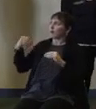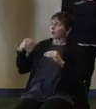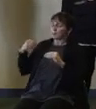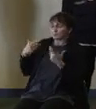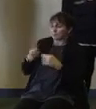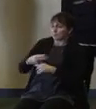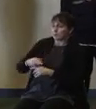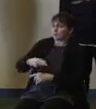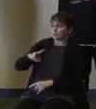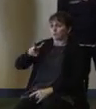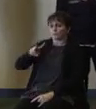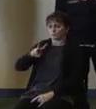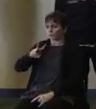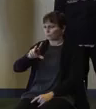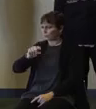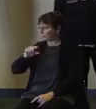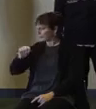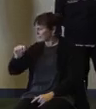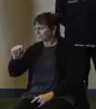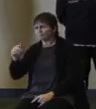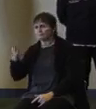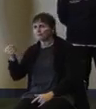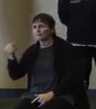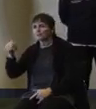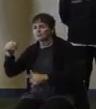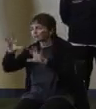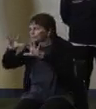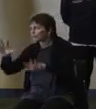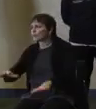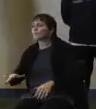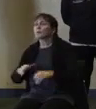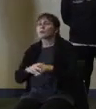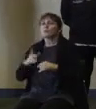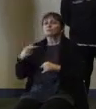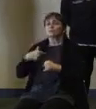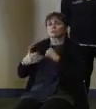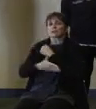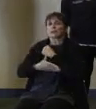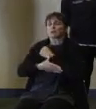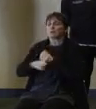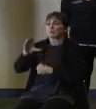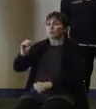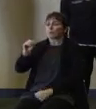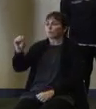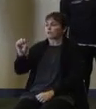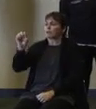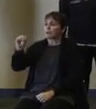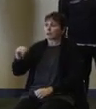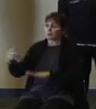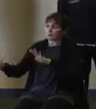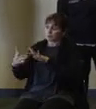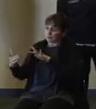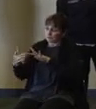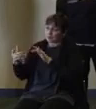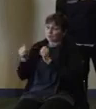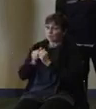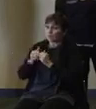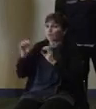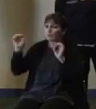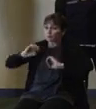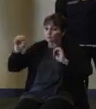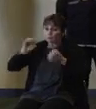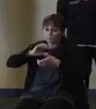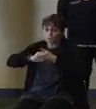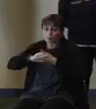storm by all accounts. We did have the county OEM call this morning with our state emergency management partners. National Weather